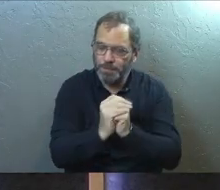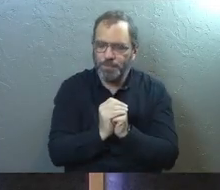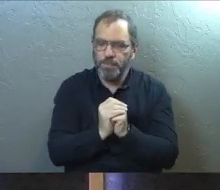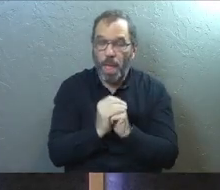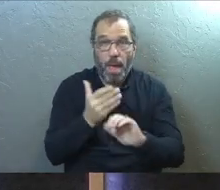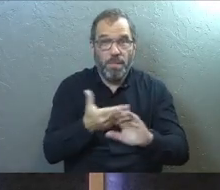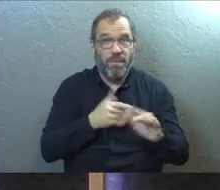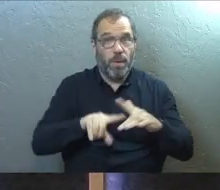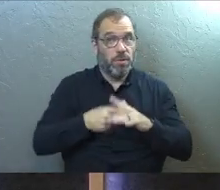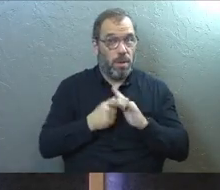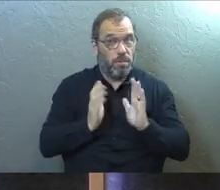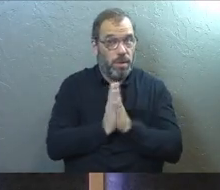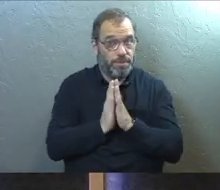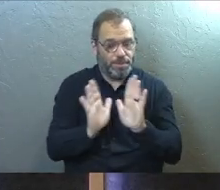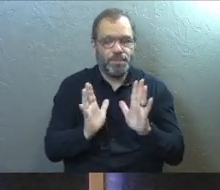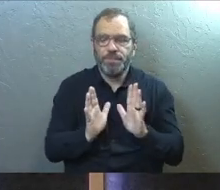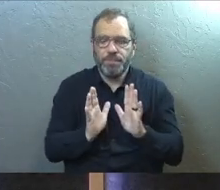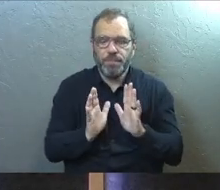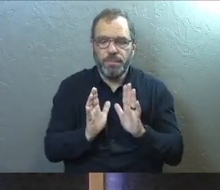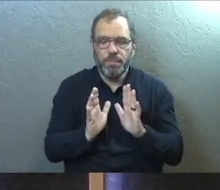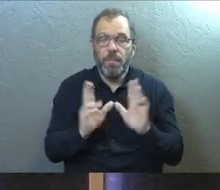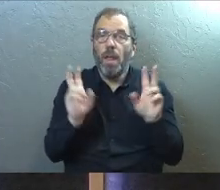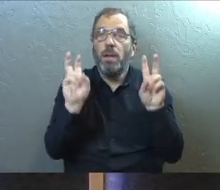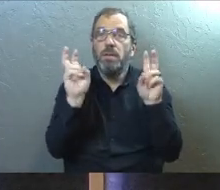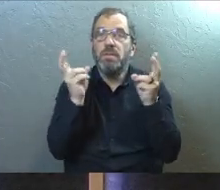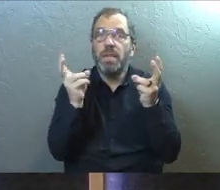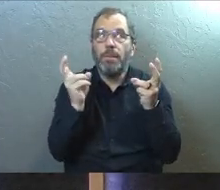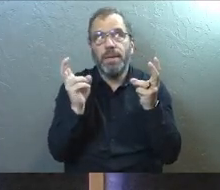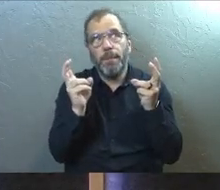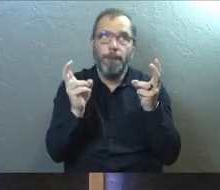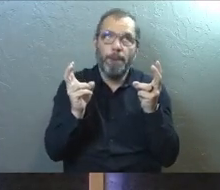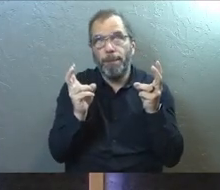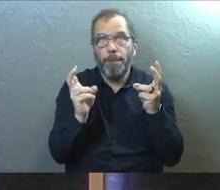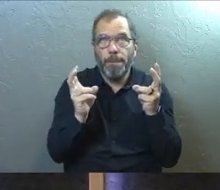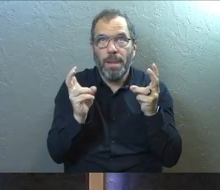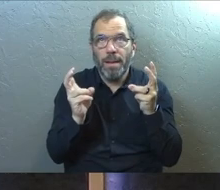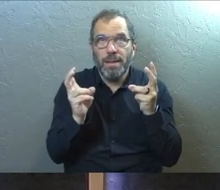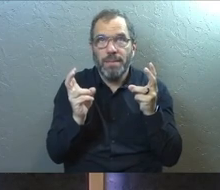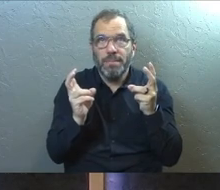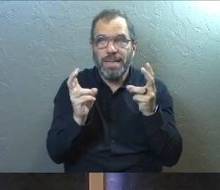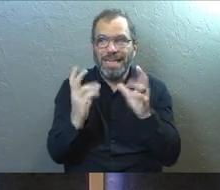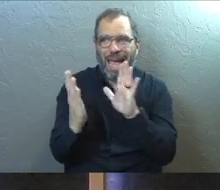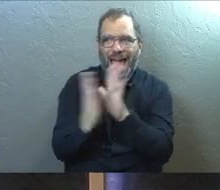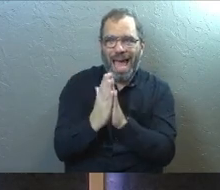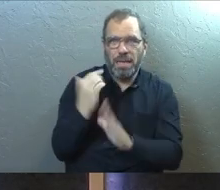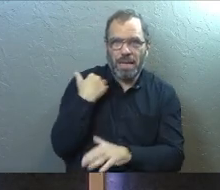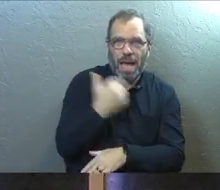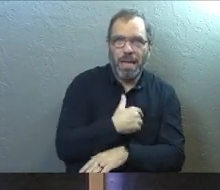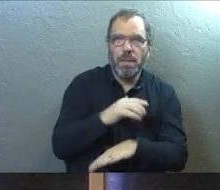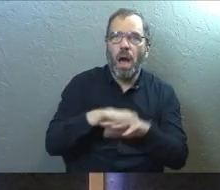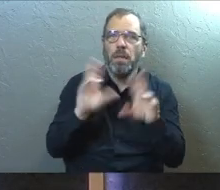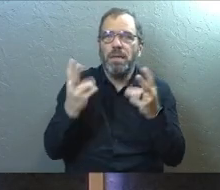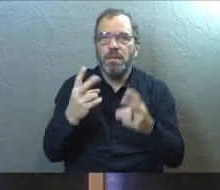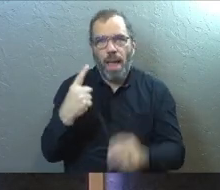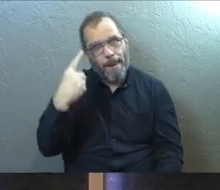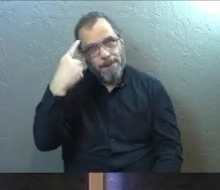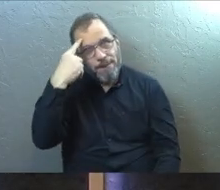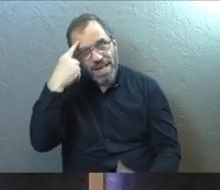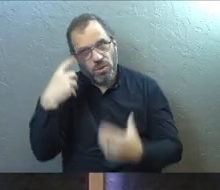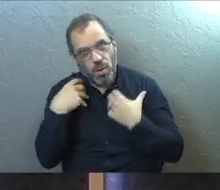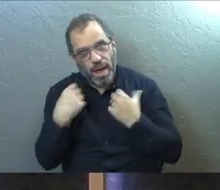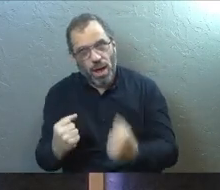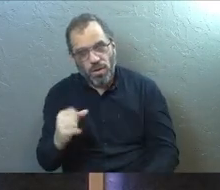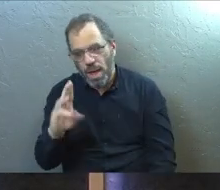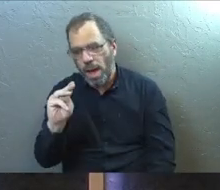to know before I do the topic that has been asked of us today is about mental health.